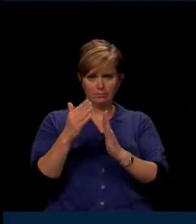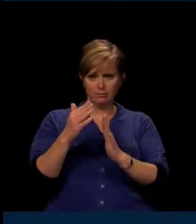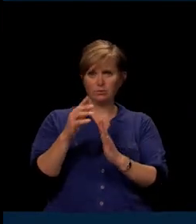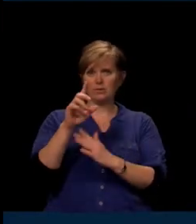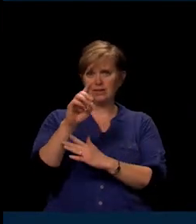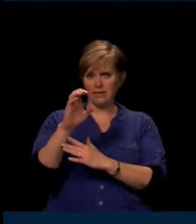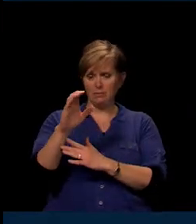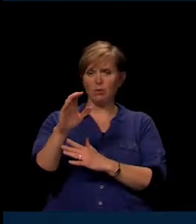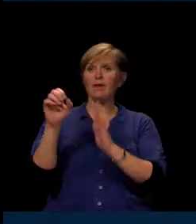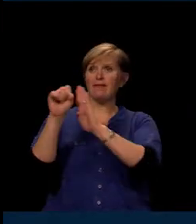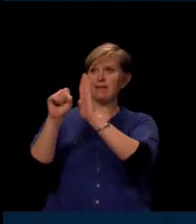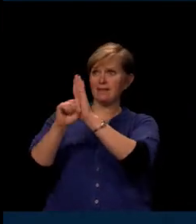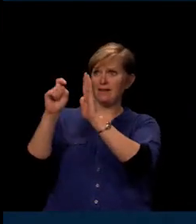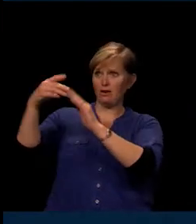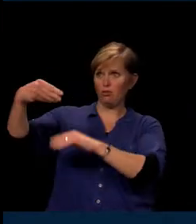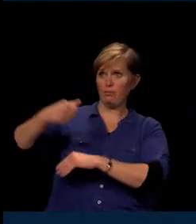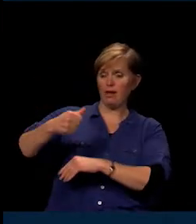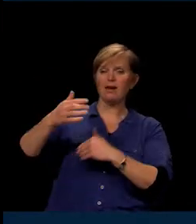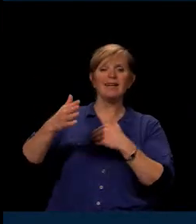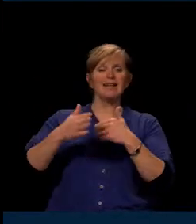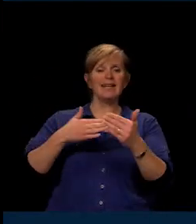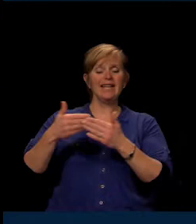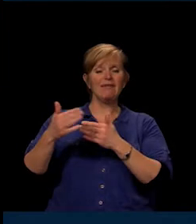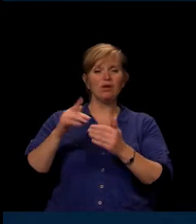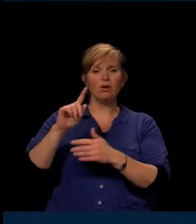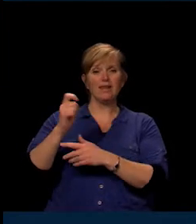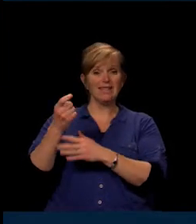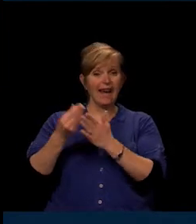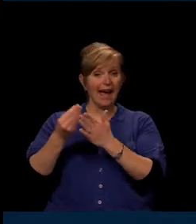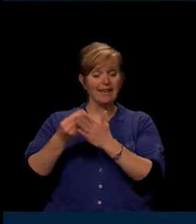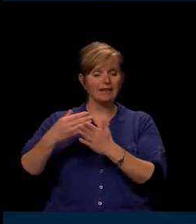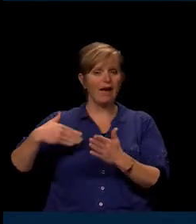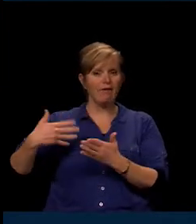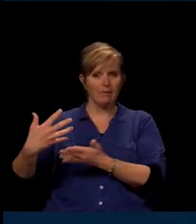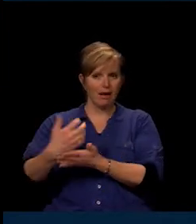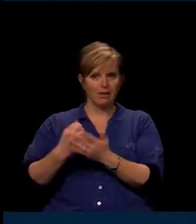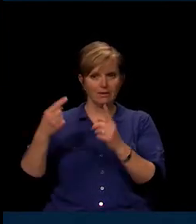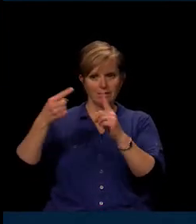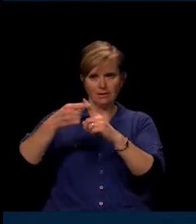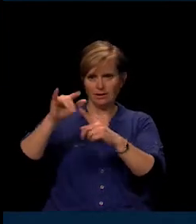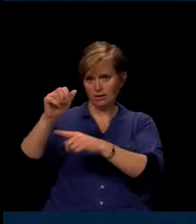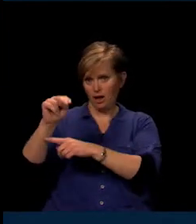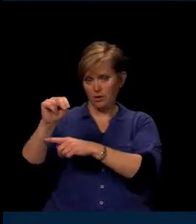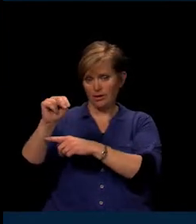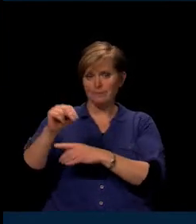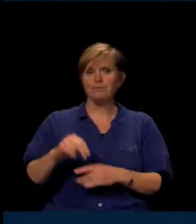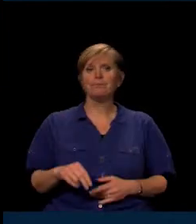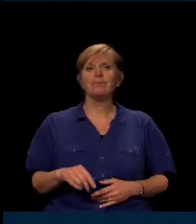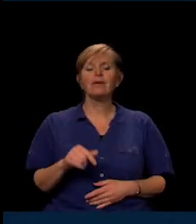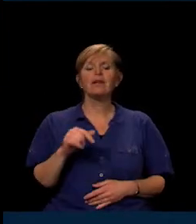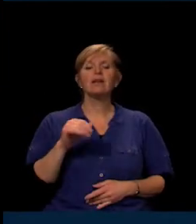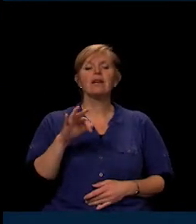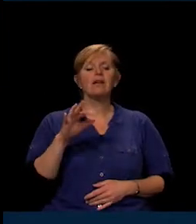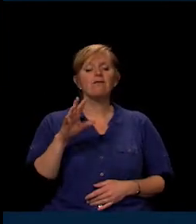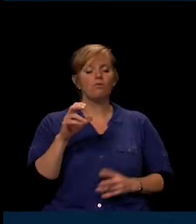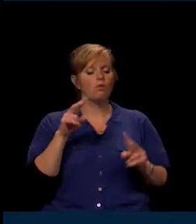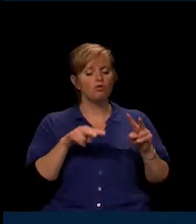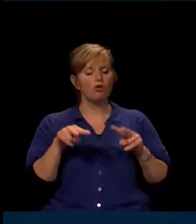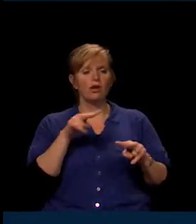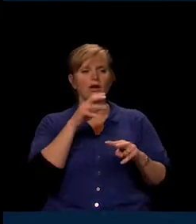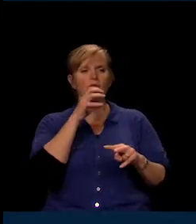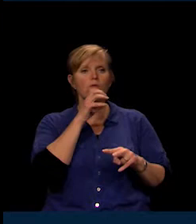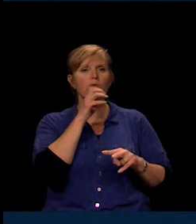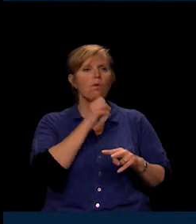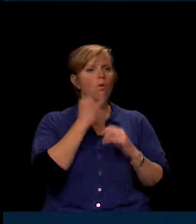to pay out to us, even though those taxes haven't been collected until January. If you want to look at it from the old standpoint of